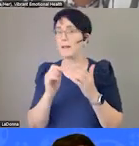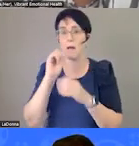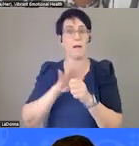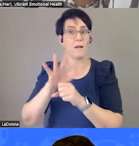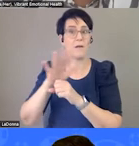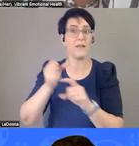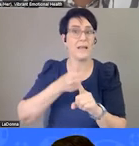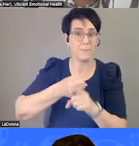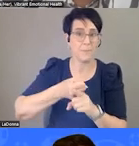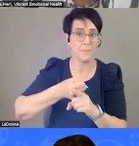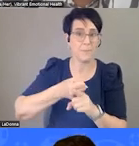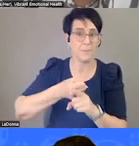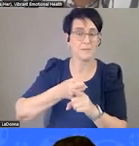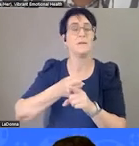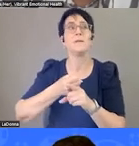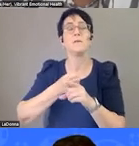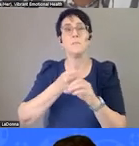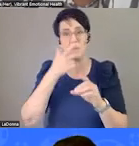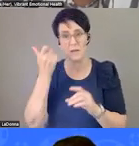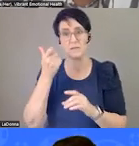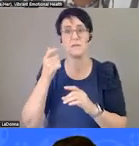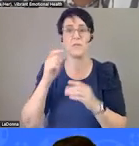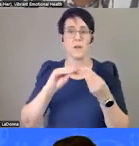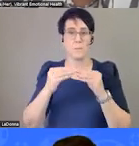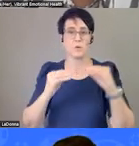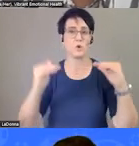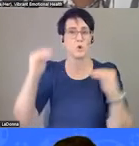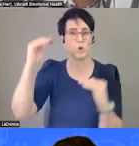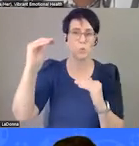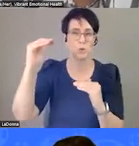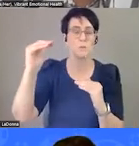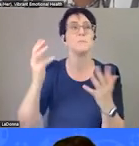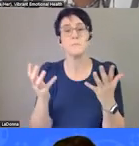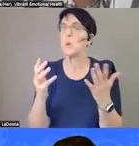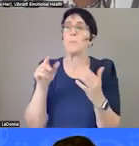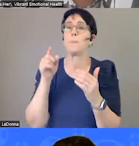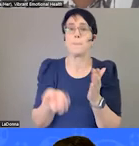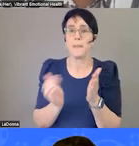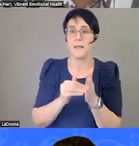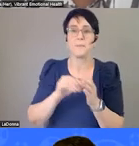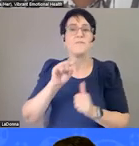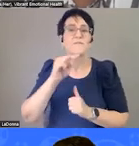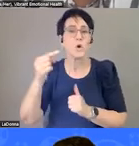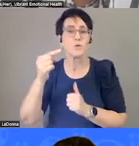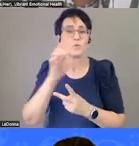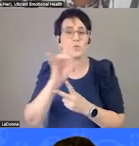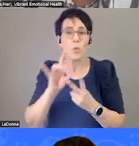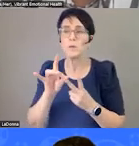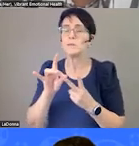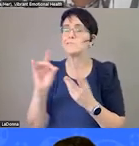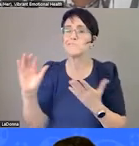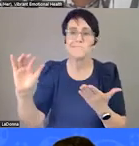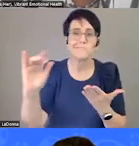I mean, obviously, these are just sort of like, just sort of ways to just take a first pass at your data, to look at things, to